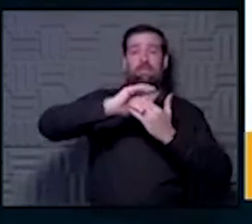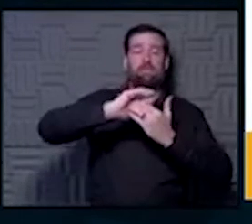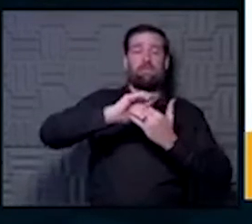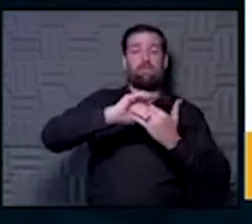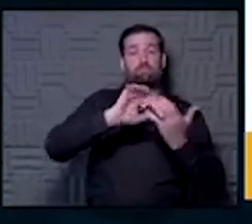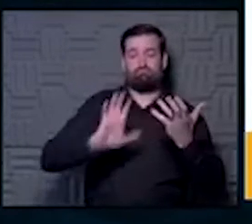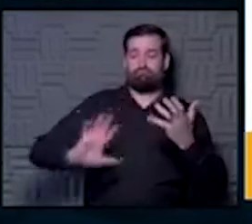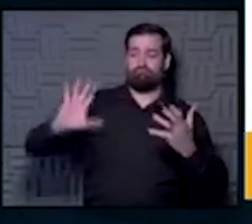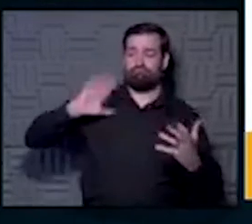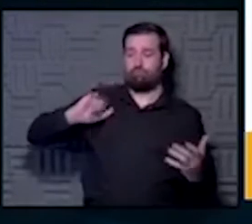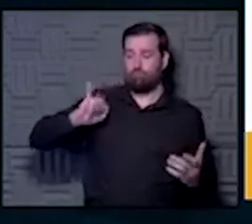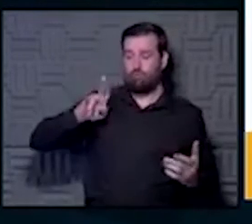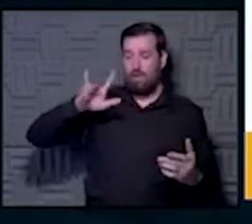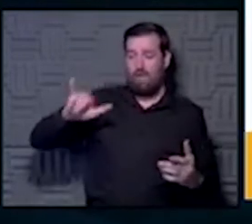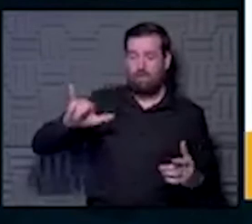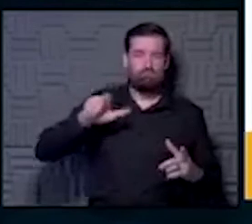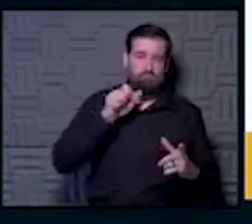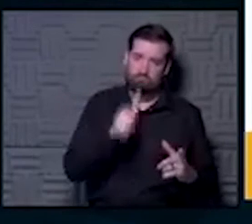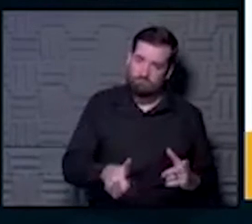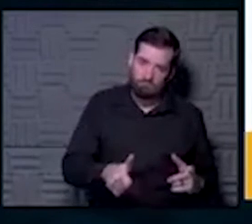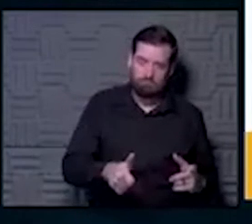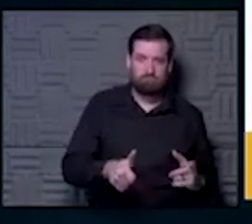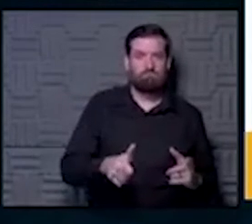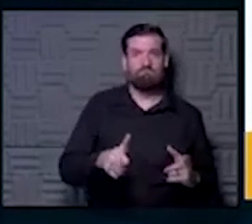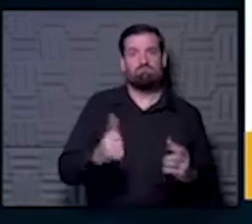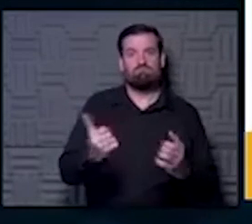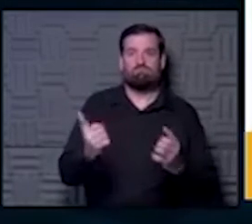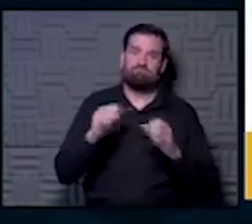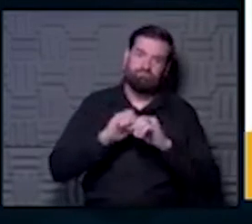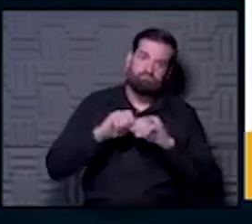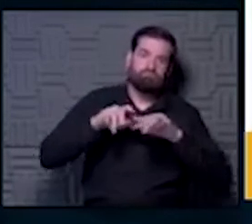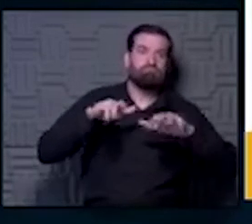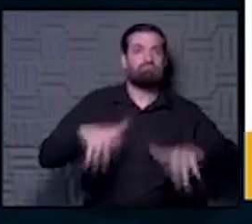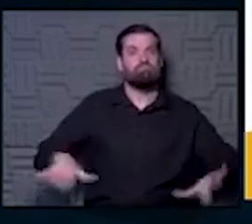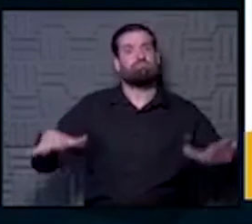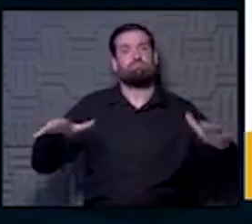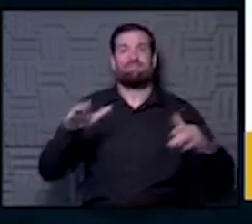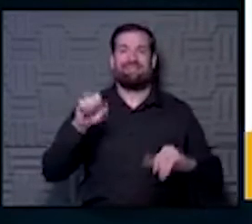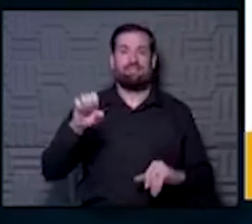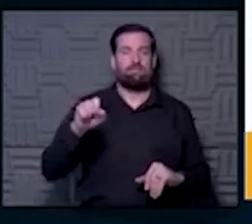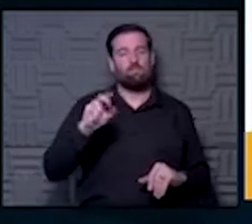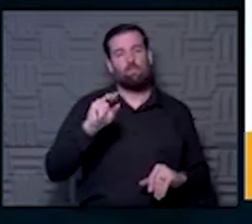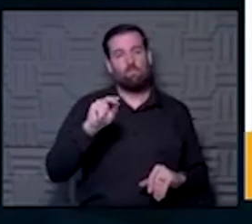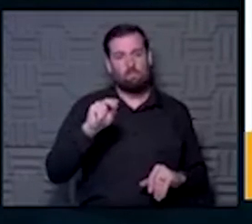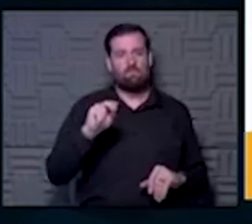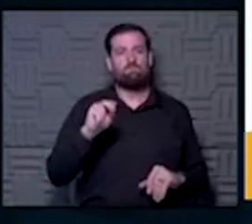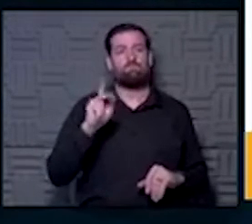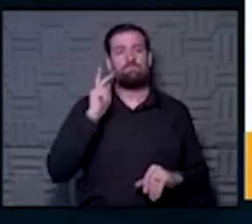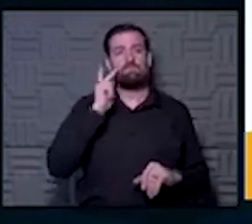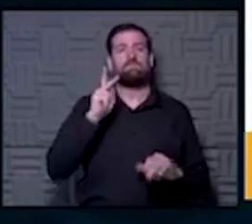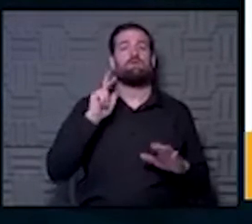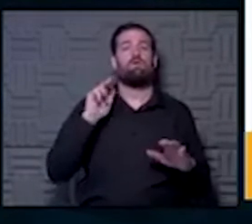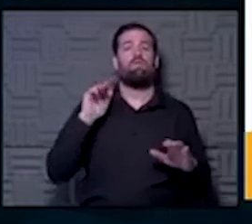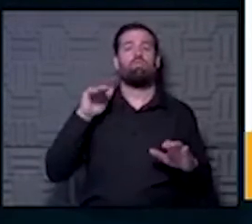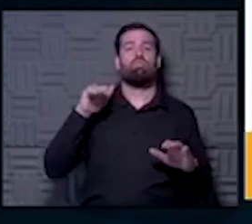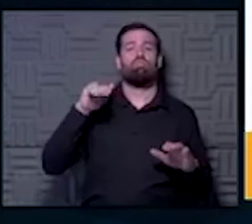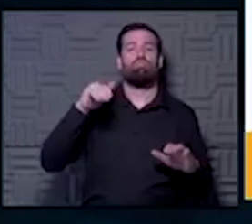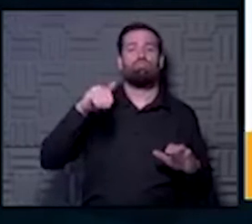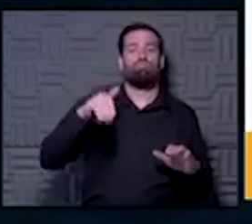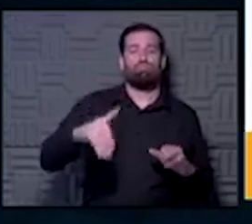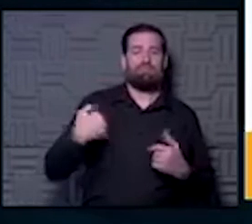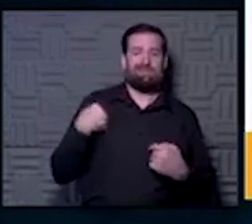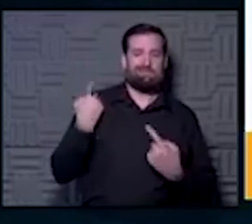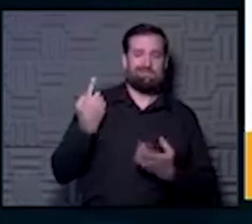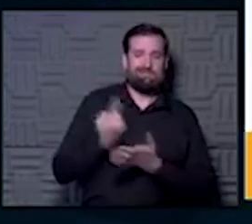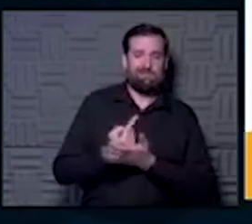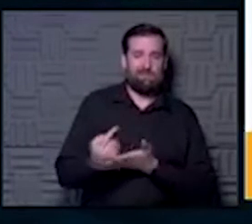in July when we were having quite the influx of cases. And we have seen a slight dip the last week or so. But overall,